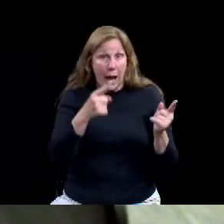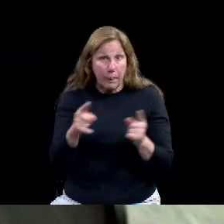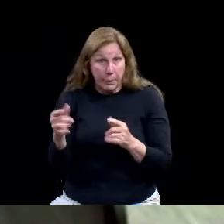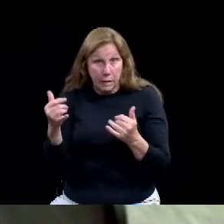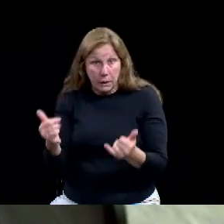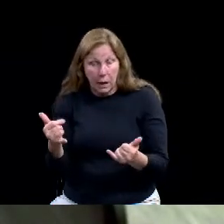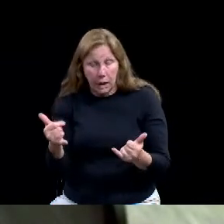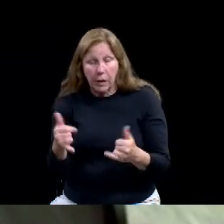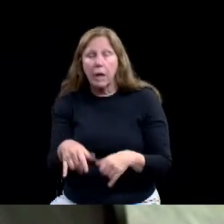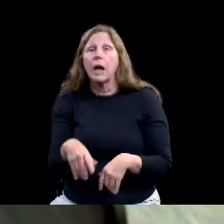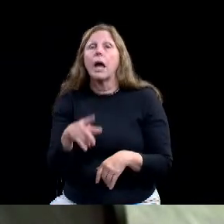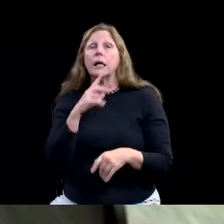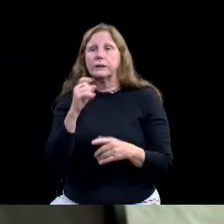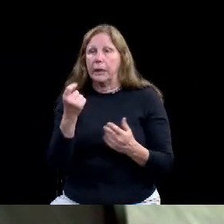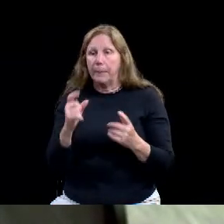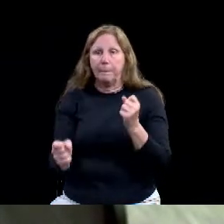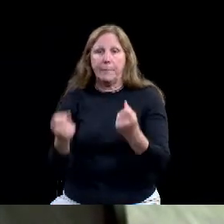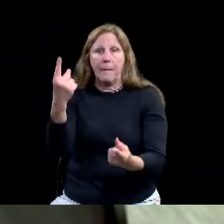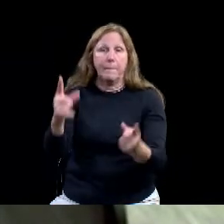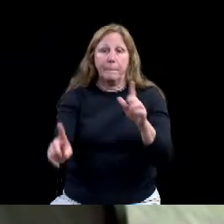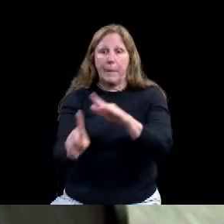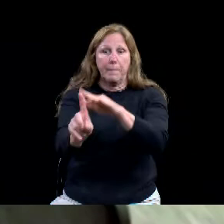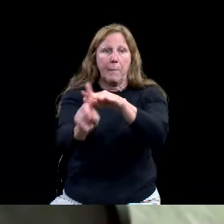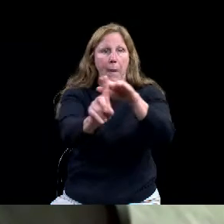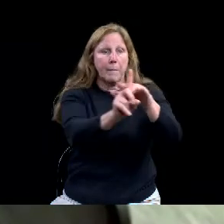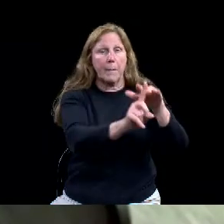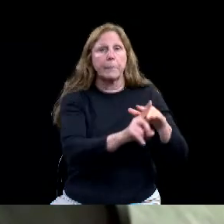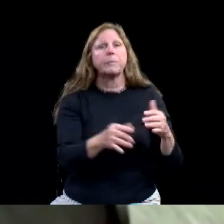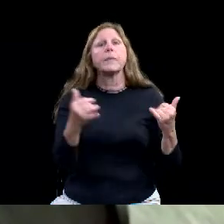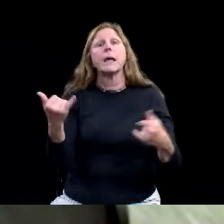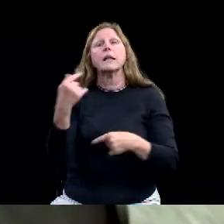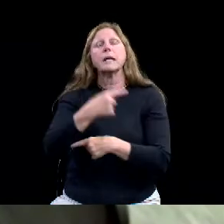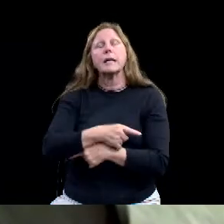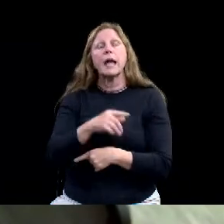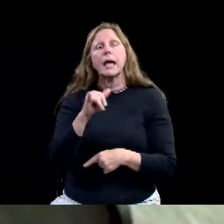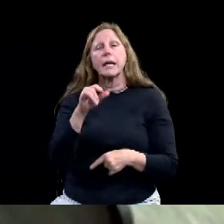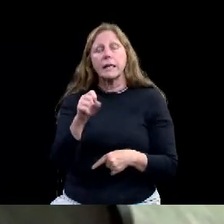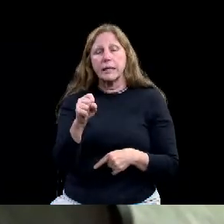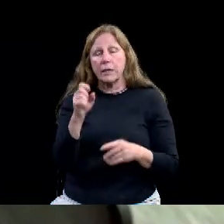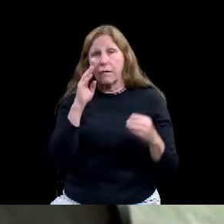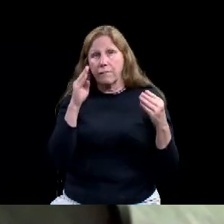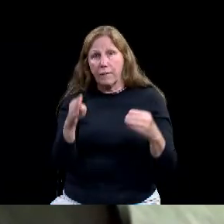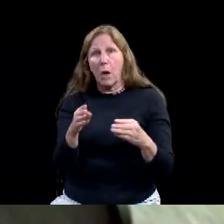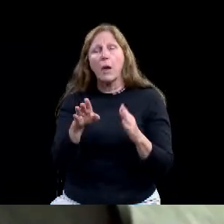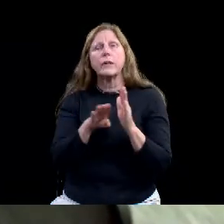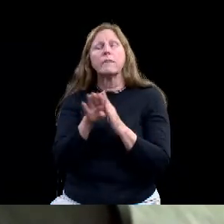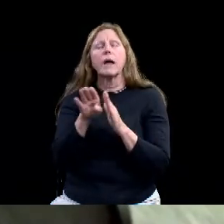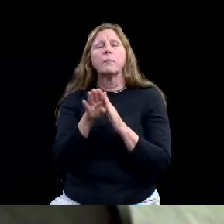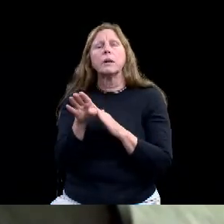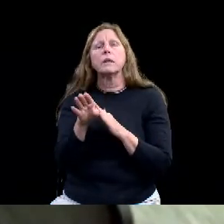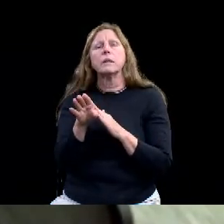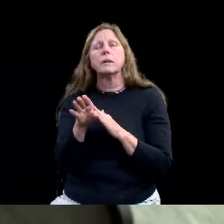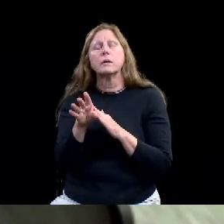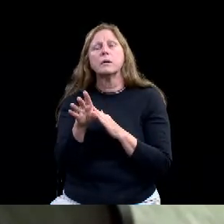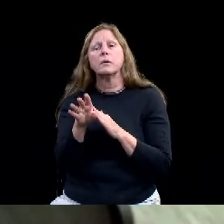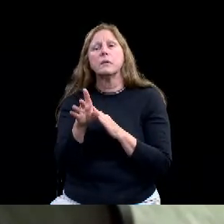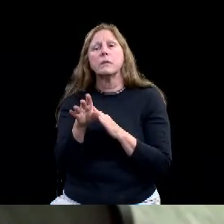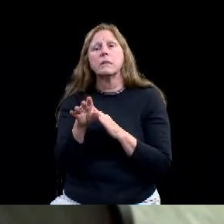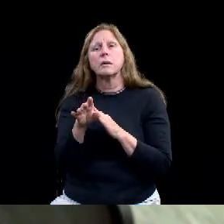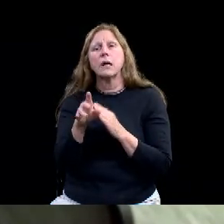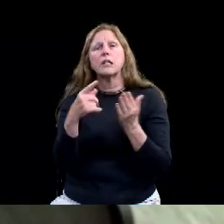and, um, discussions around the neighborhood grant program, which is really a central part of the neighborhood engagement